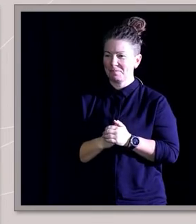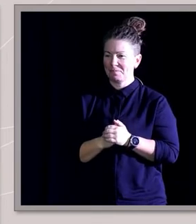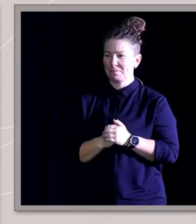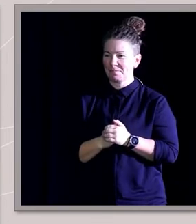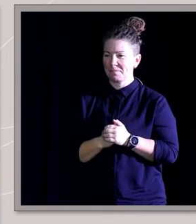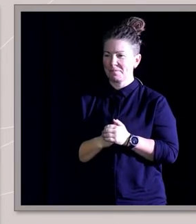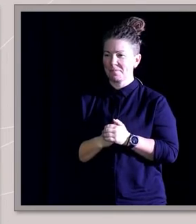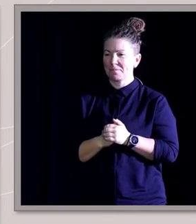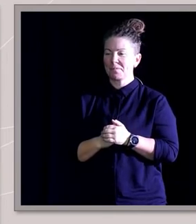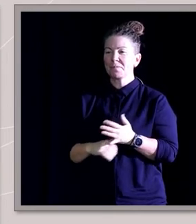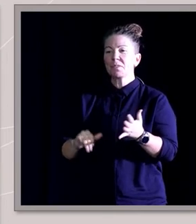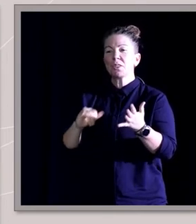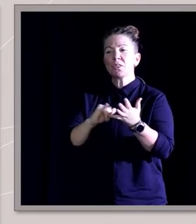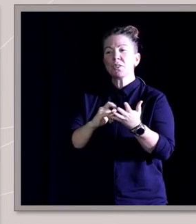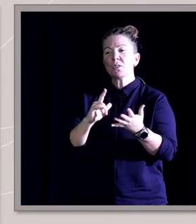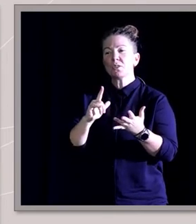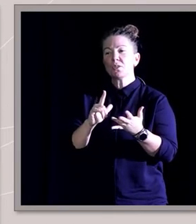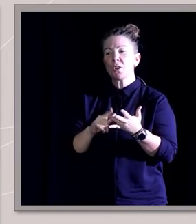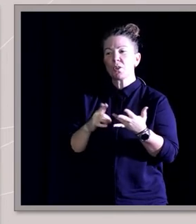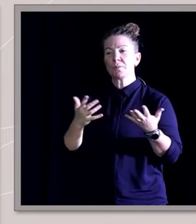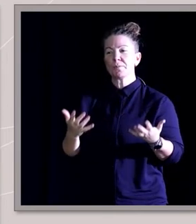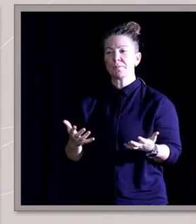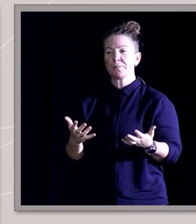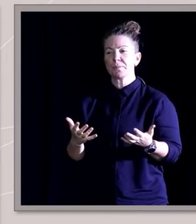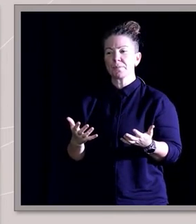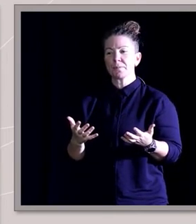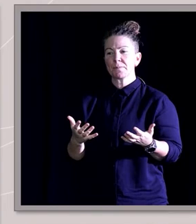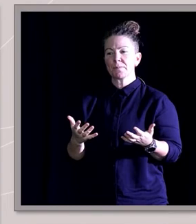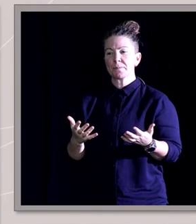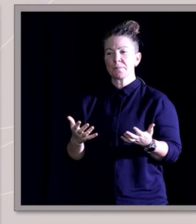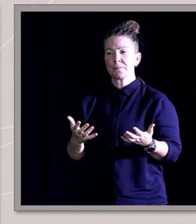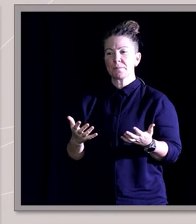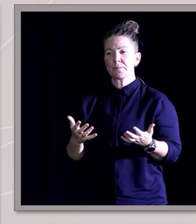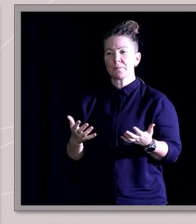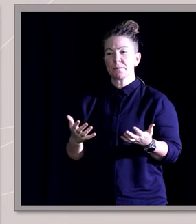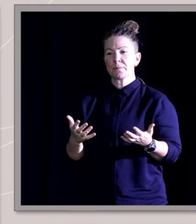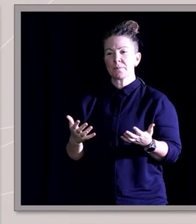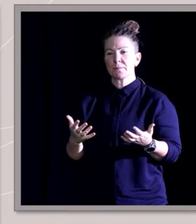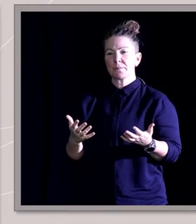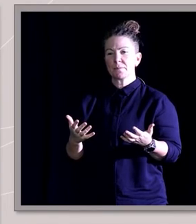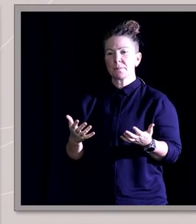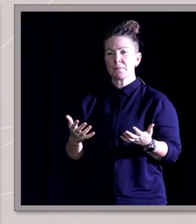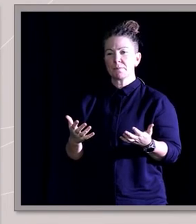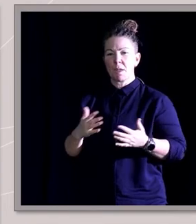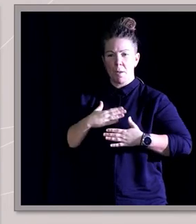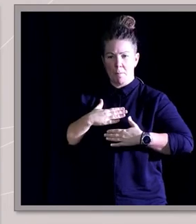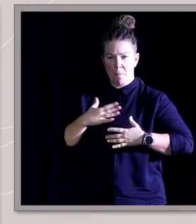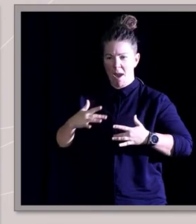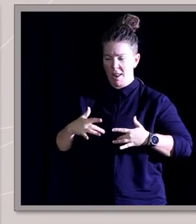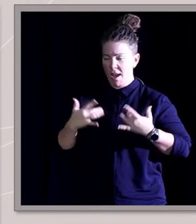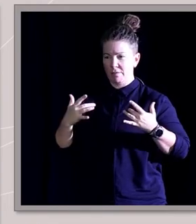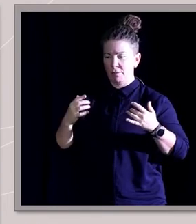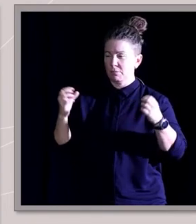So the life I ended up getting to live was not just beyond my wildest dreams,